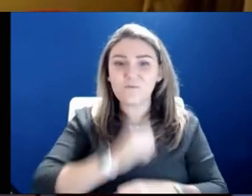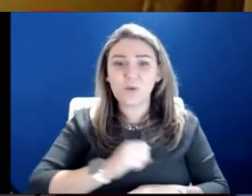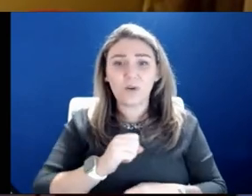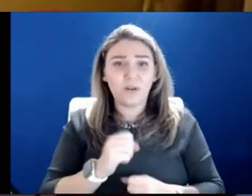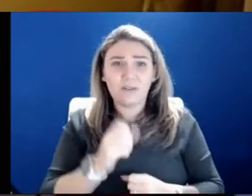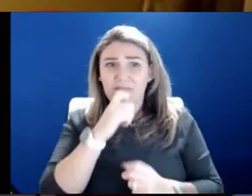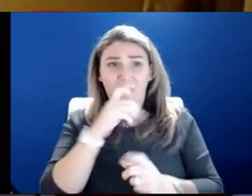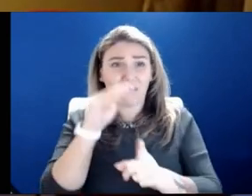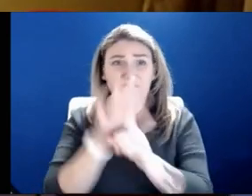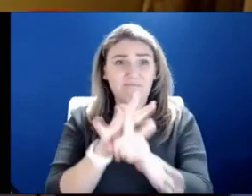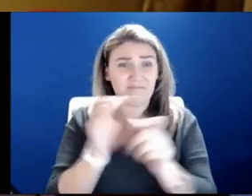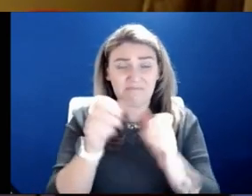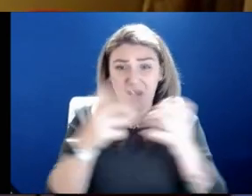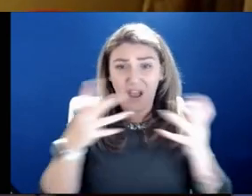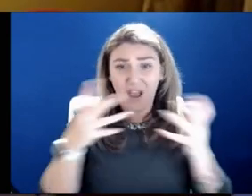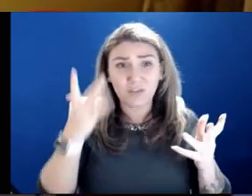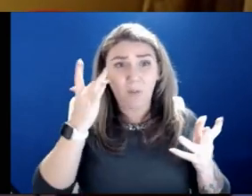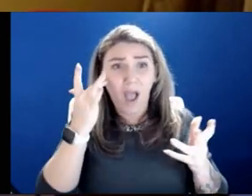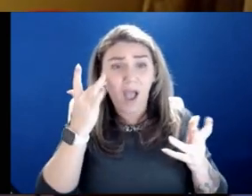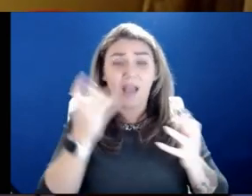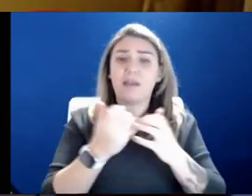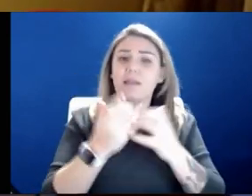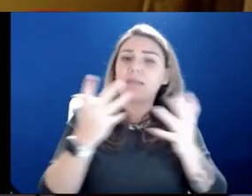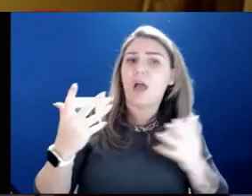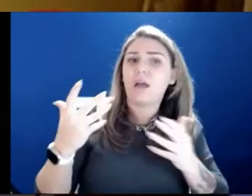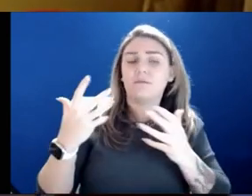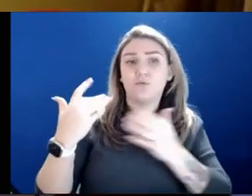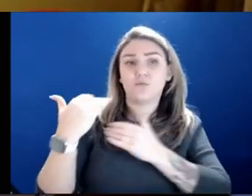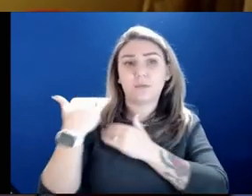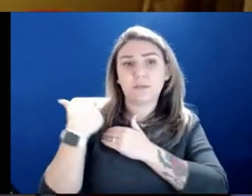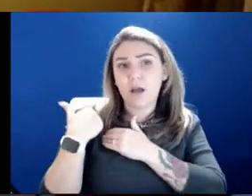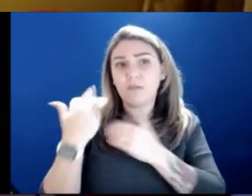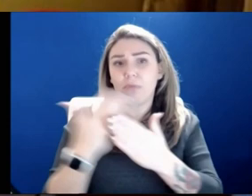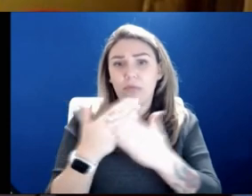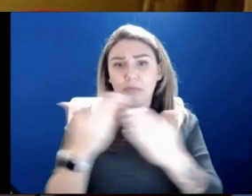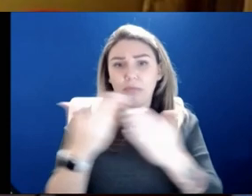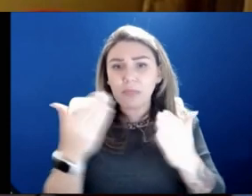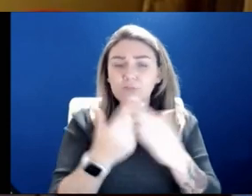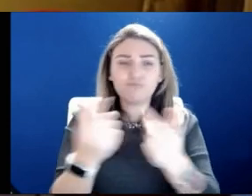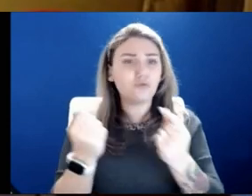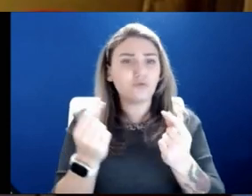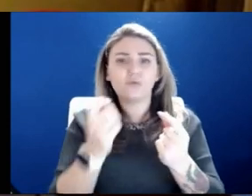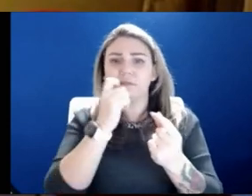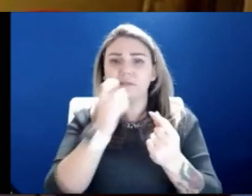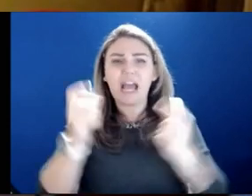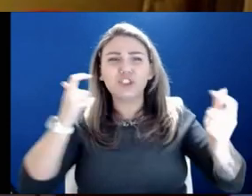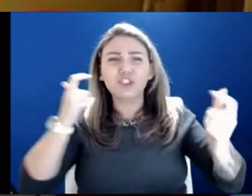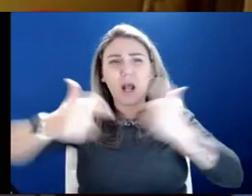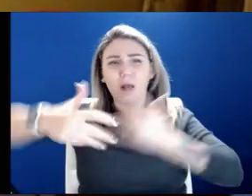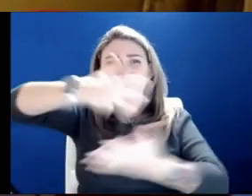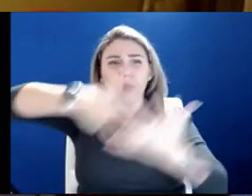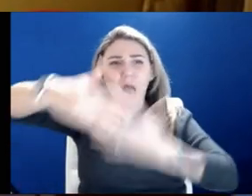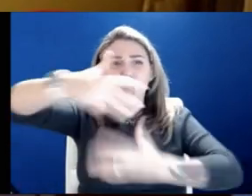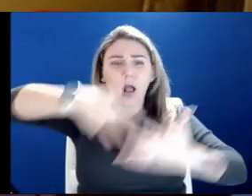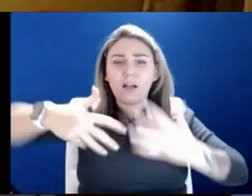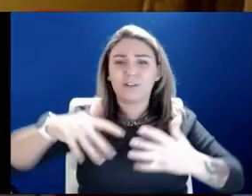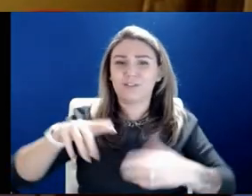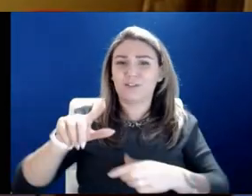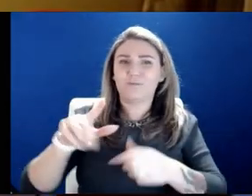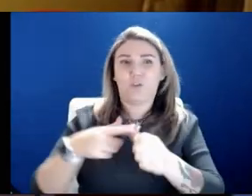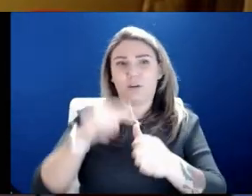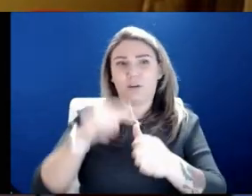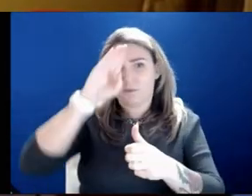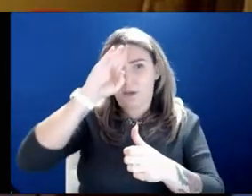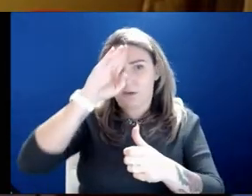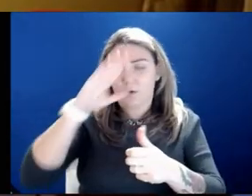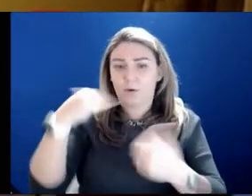exposed to much because of a lot of the responsible stuff that we're doing, not in big crowds. So for your first fever to be something